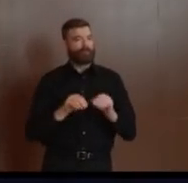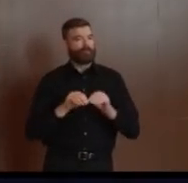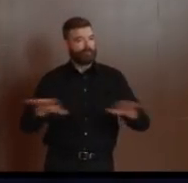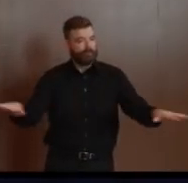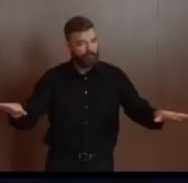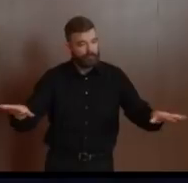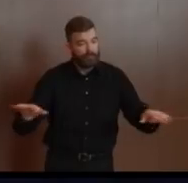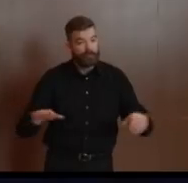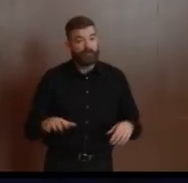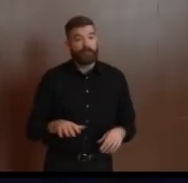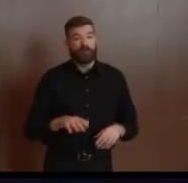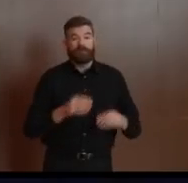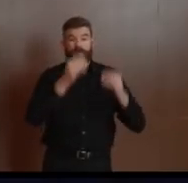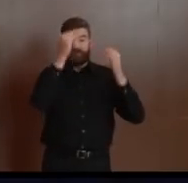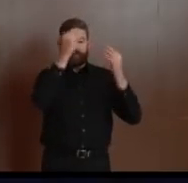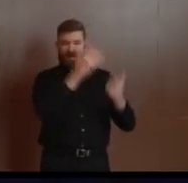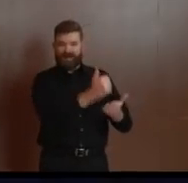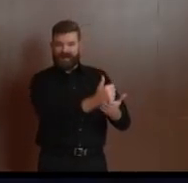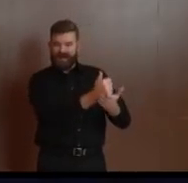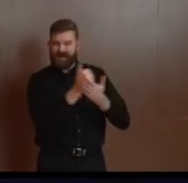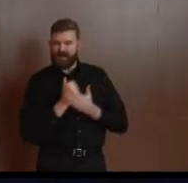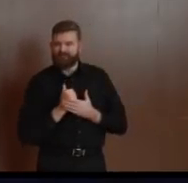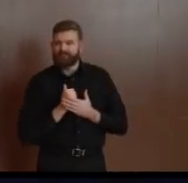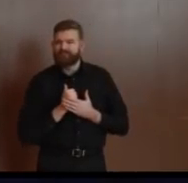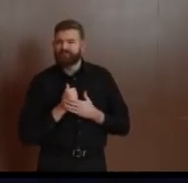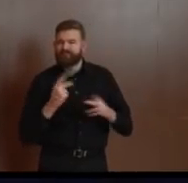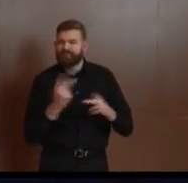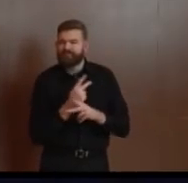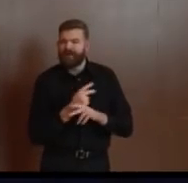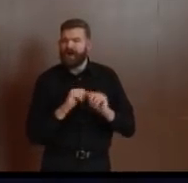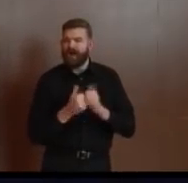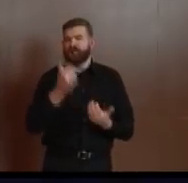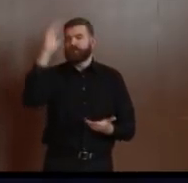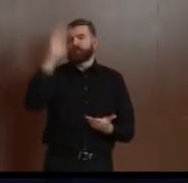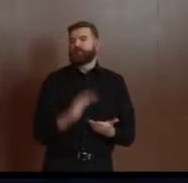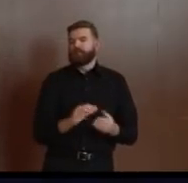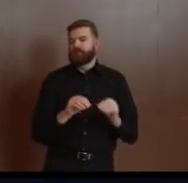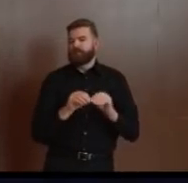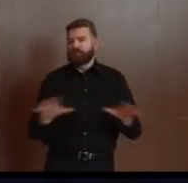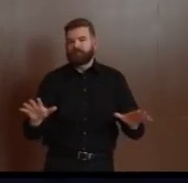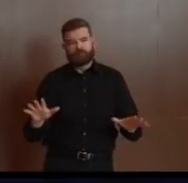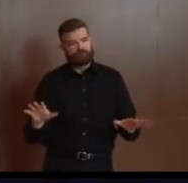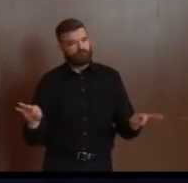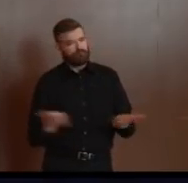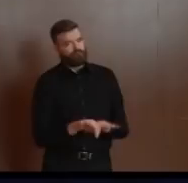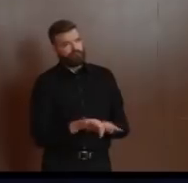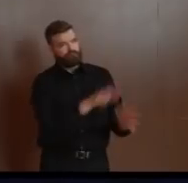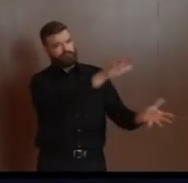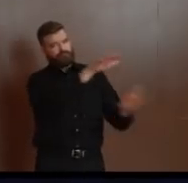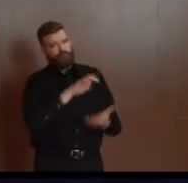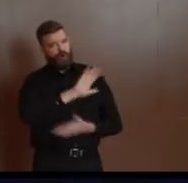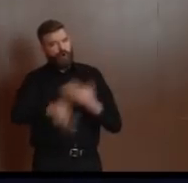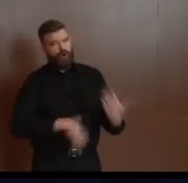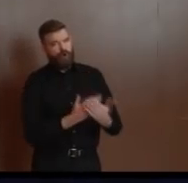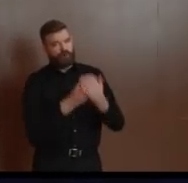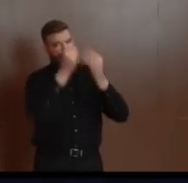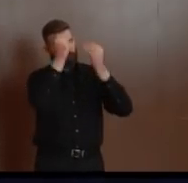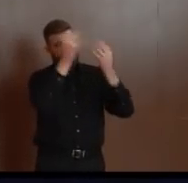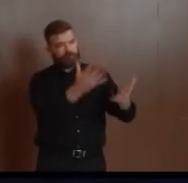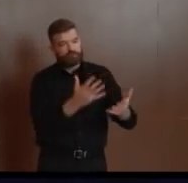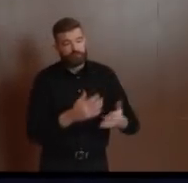this effort, as the governor has mentioned often, as a stronger New Jersey. With that, I'd lead back to the governor.